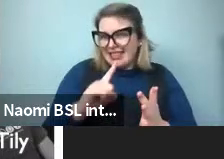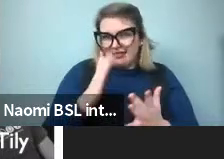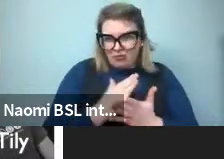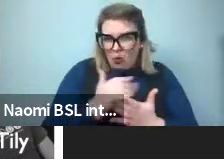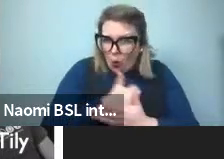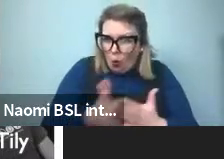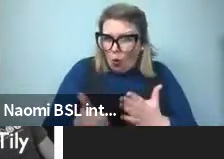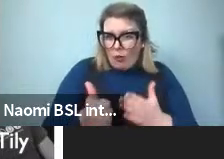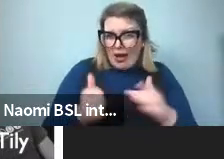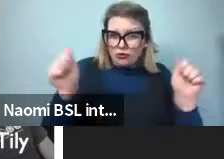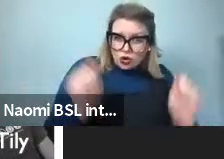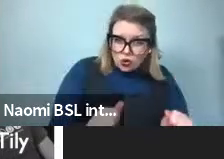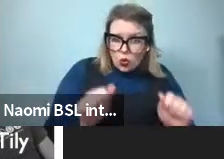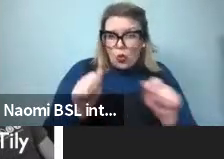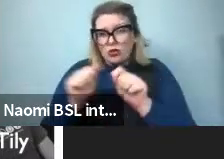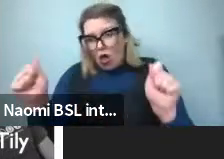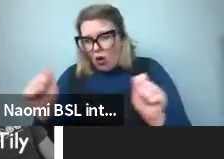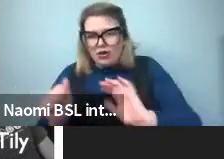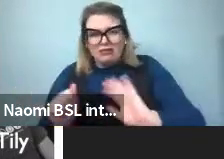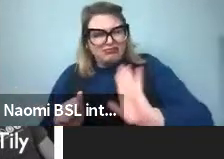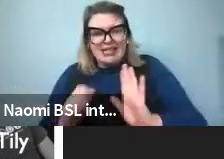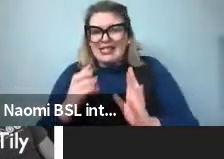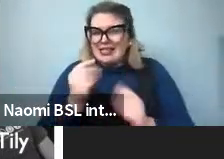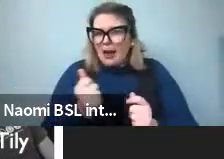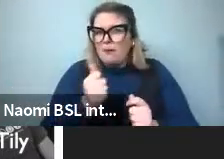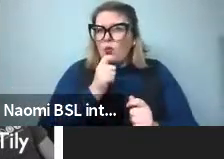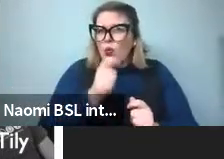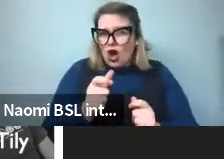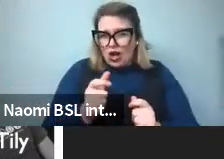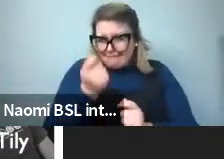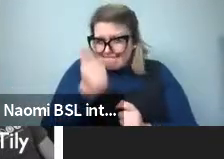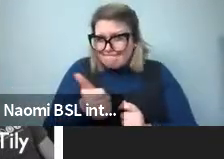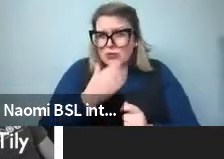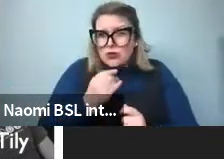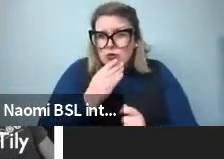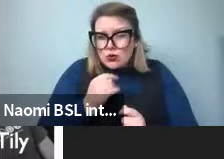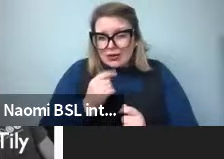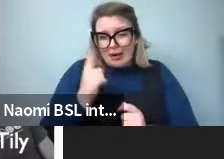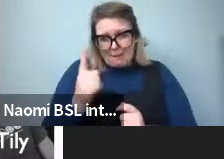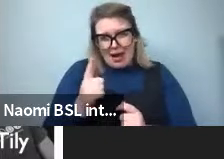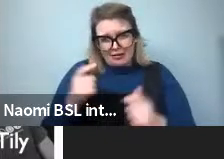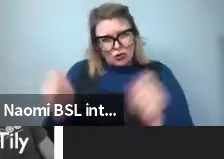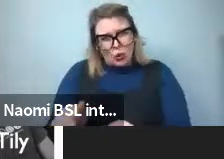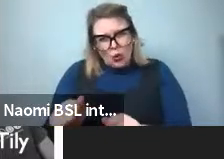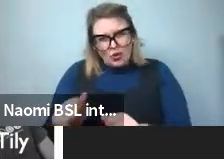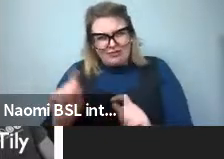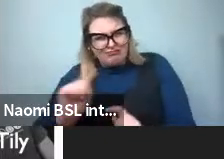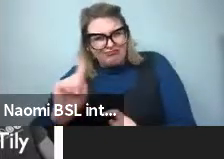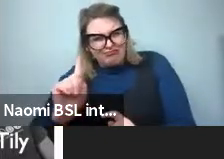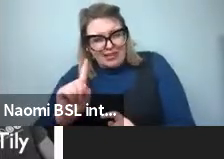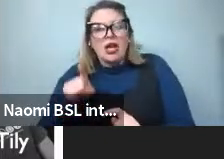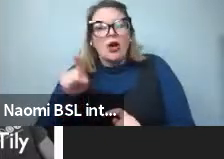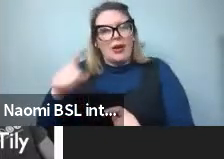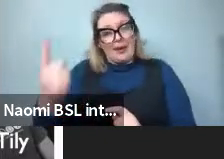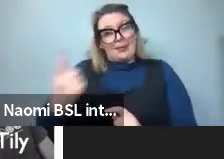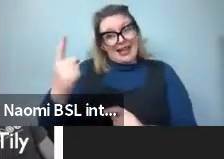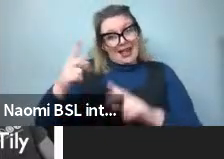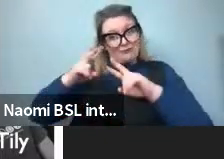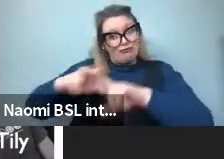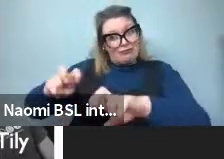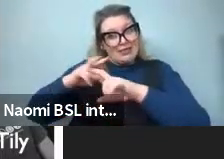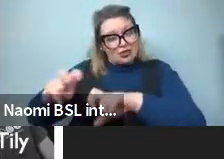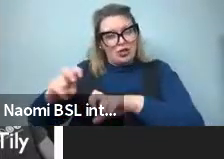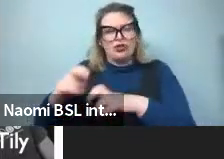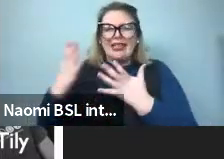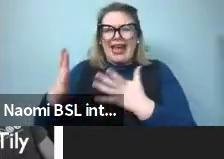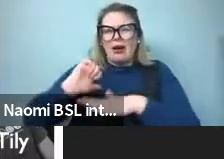words which are really infrequent, what's going on there. So Steve is now a faculty member in Berkeley. He was a student at MIT a few years ago.